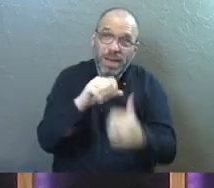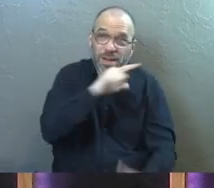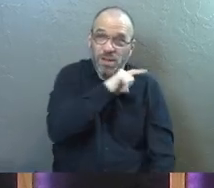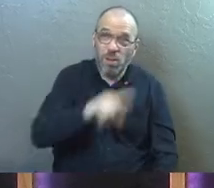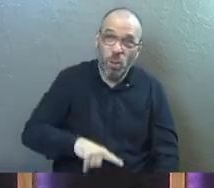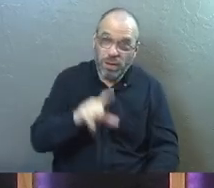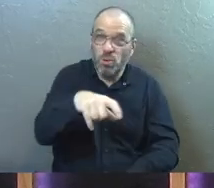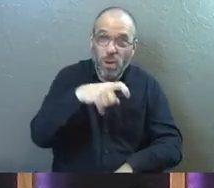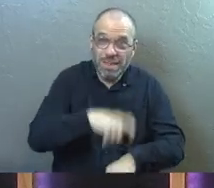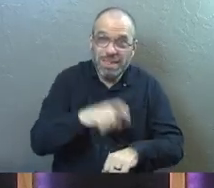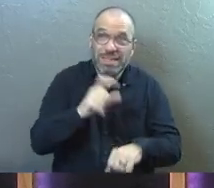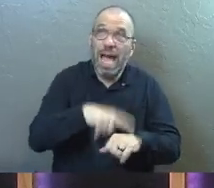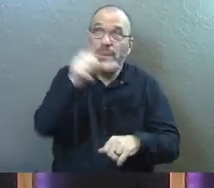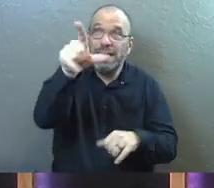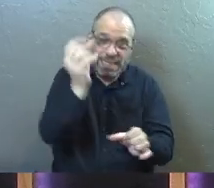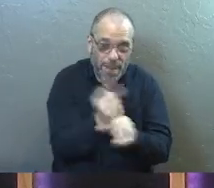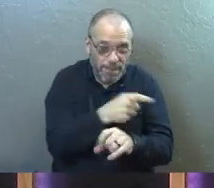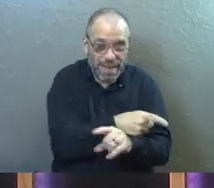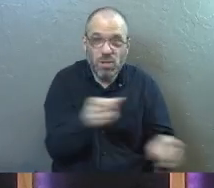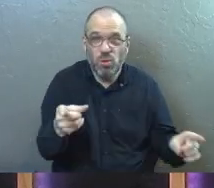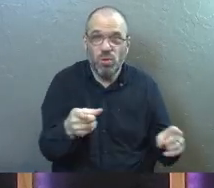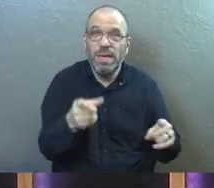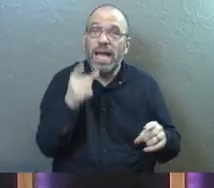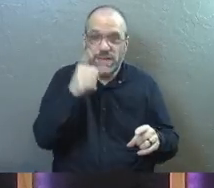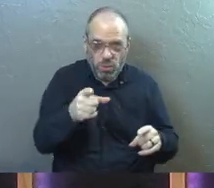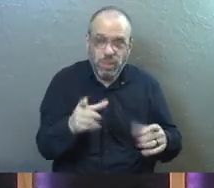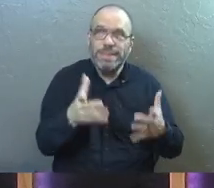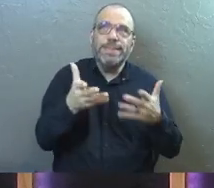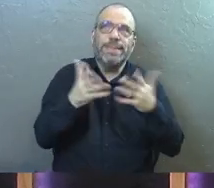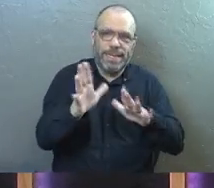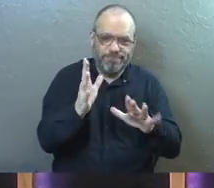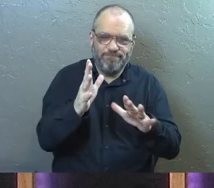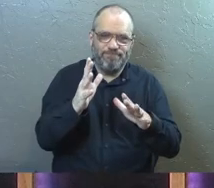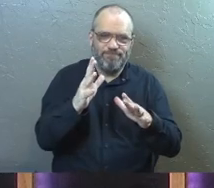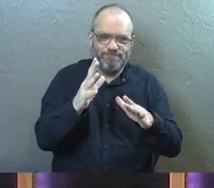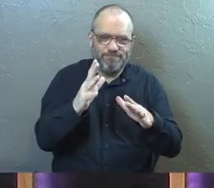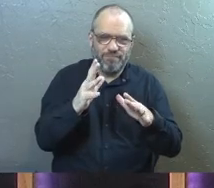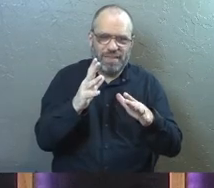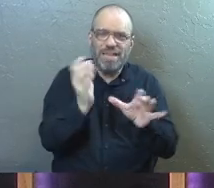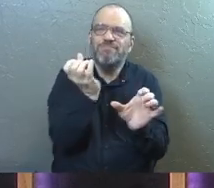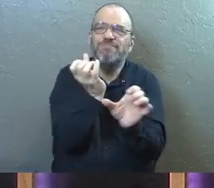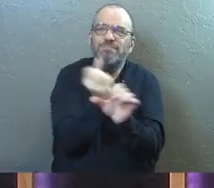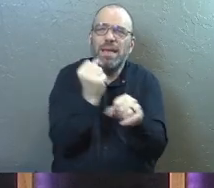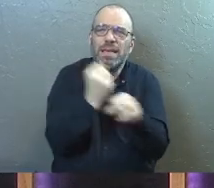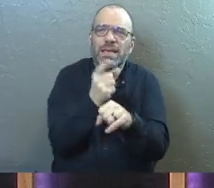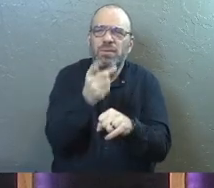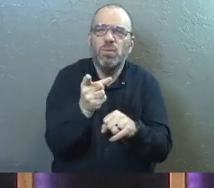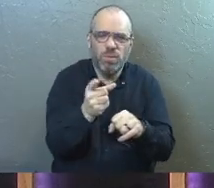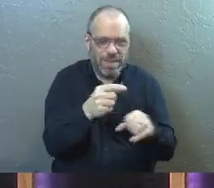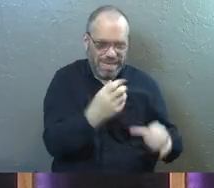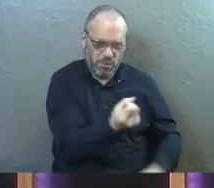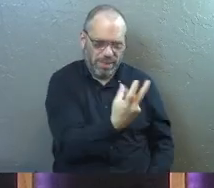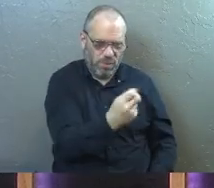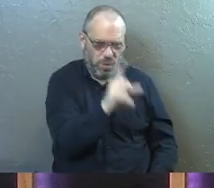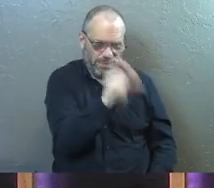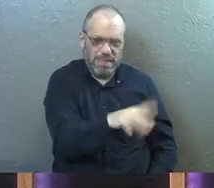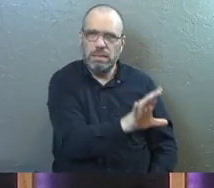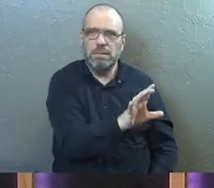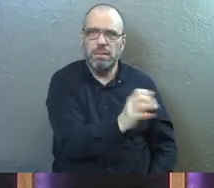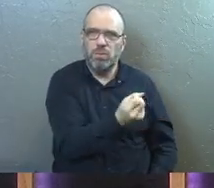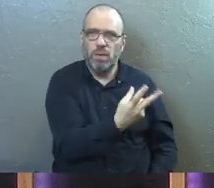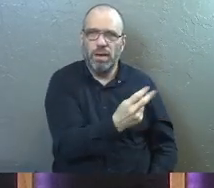in your quiet time, he's shaping you there and you've got to let that shaping process happen. That's what these guys needed.